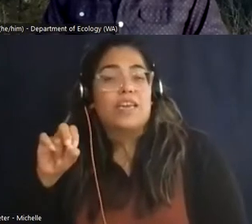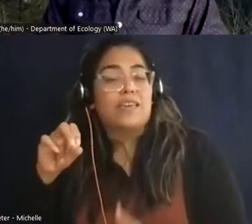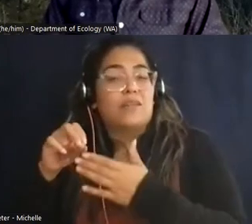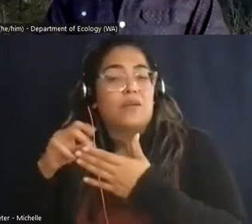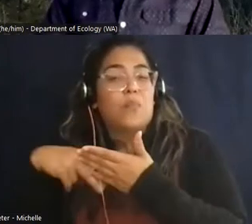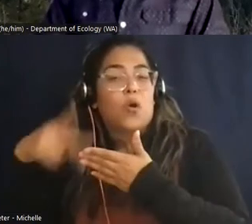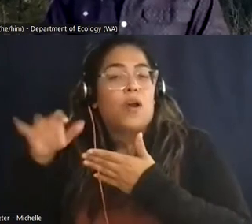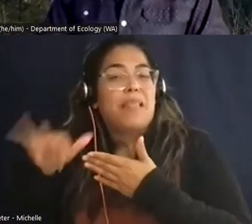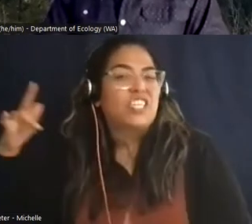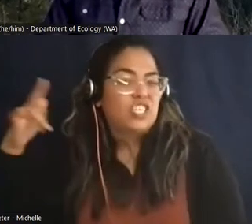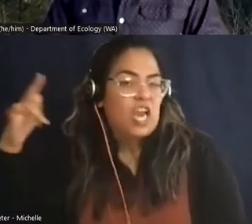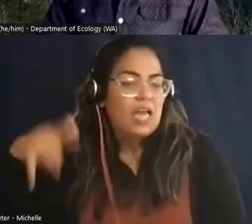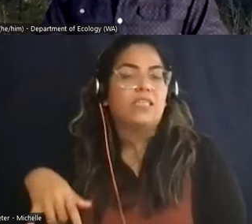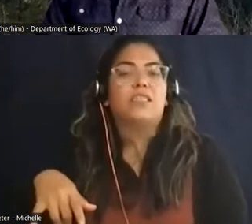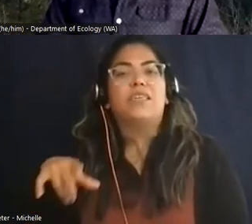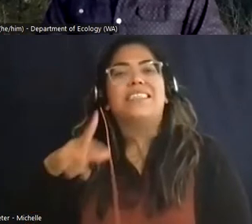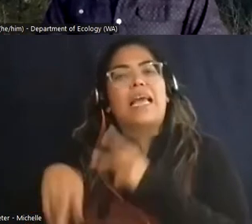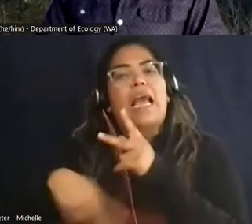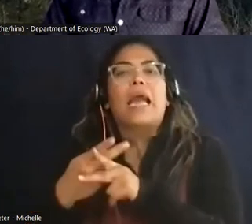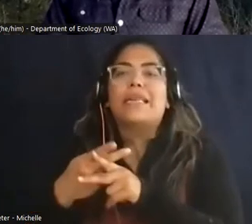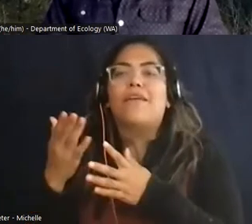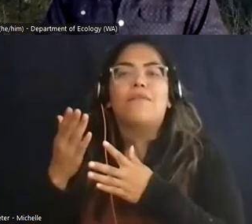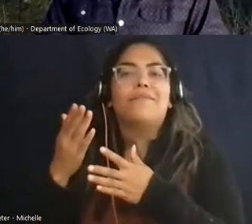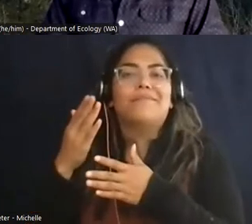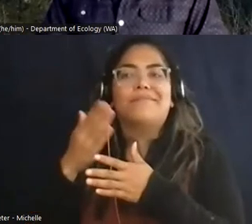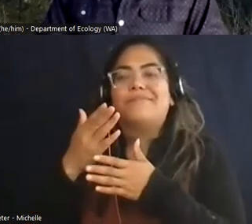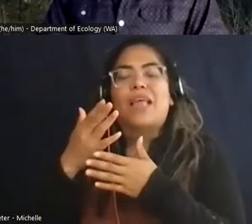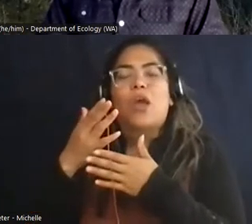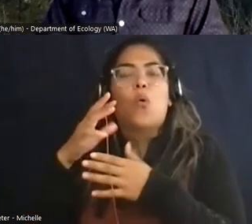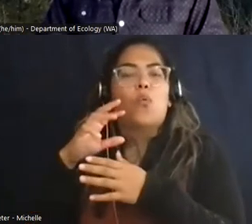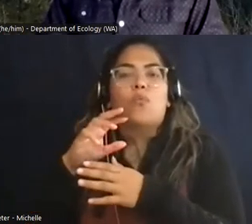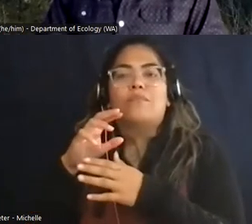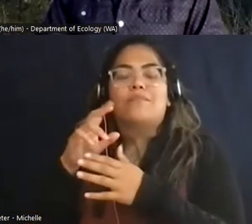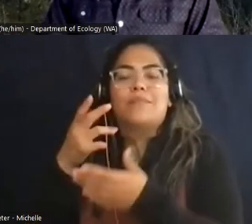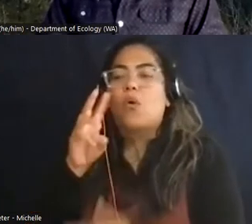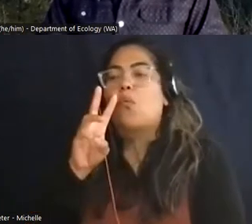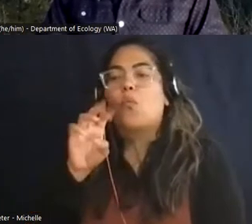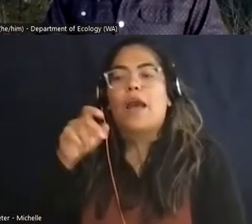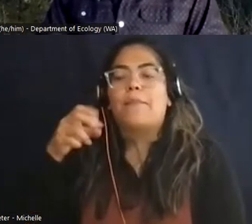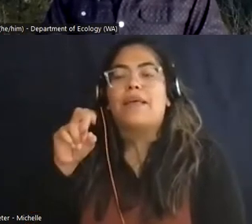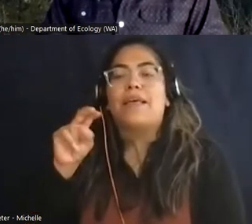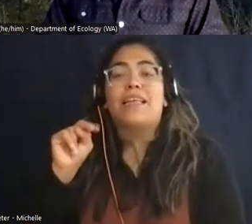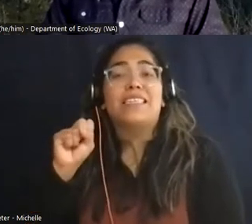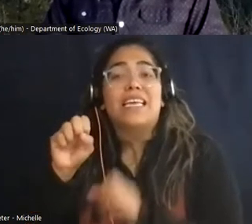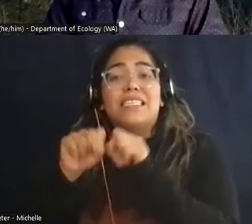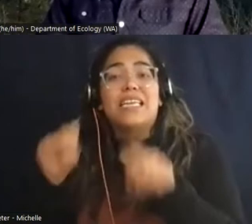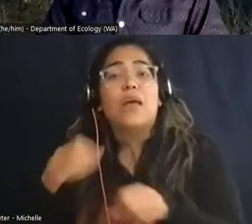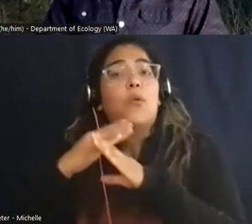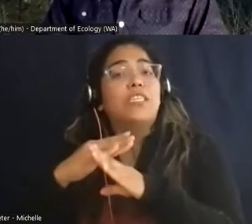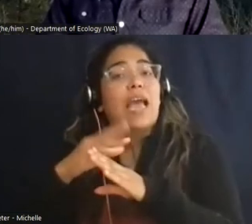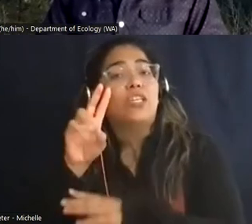It's part of a portfolio of weapons systems that protect the United States.